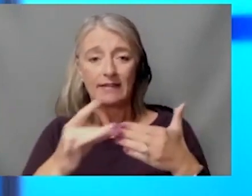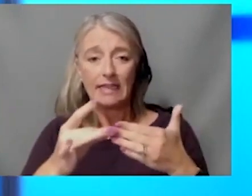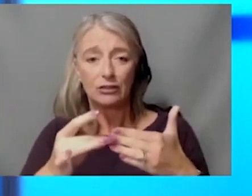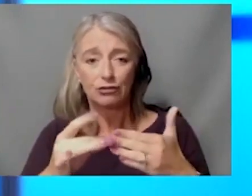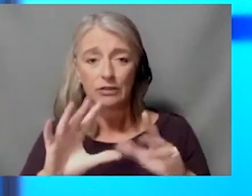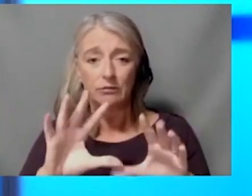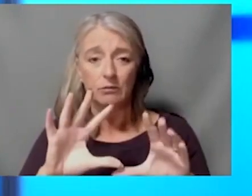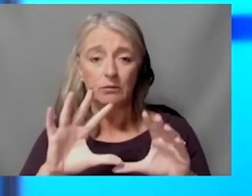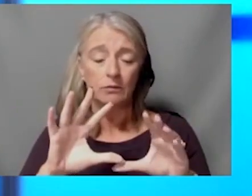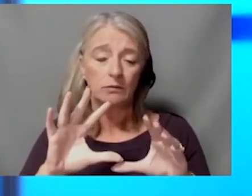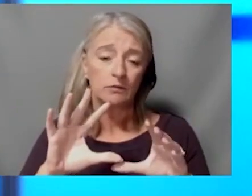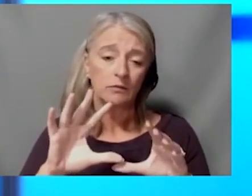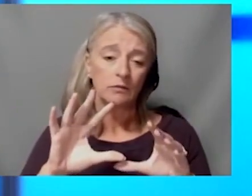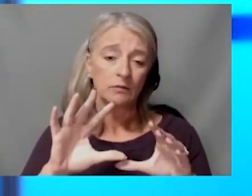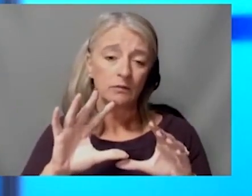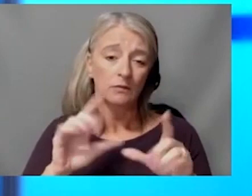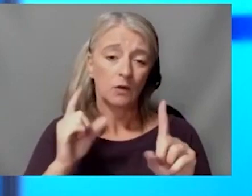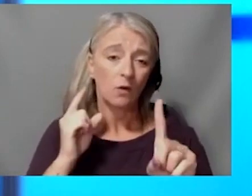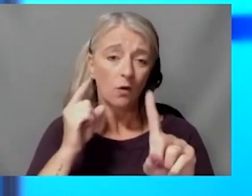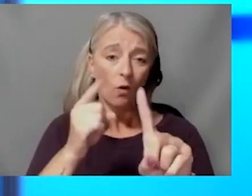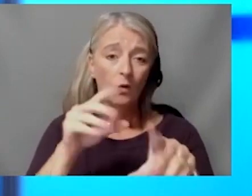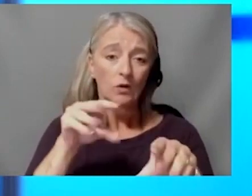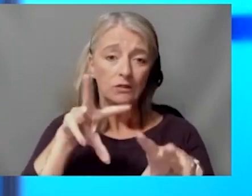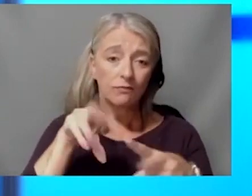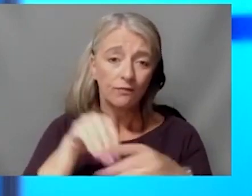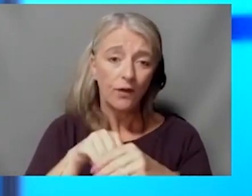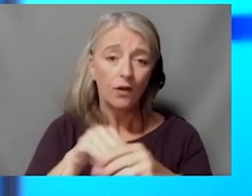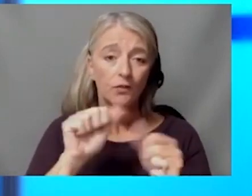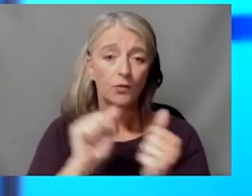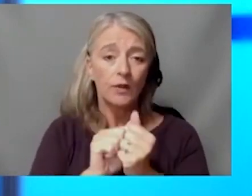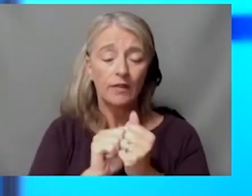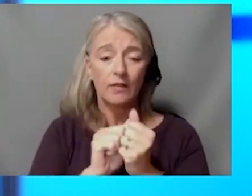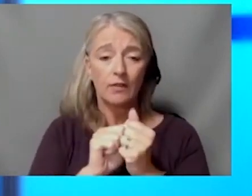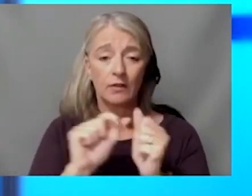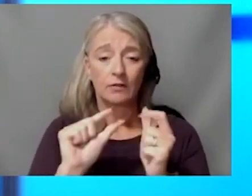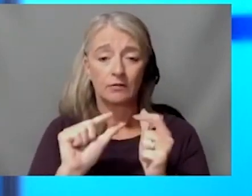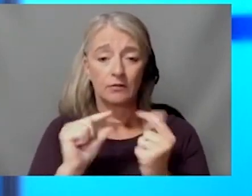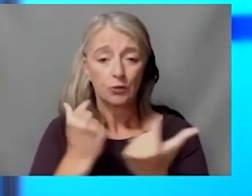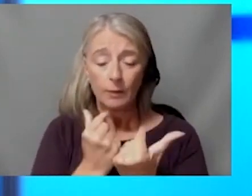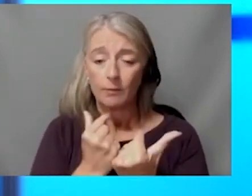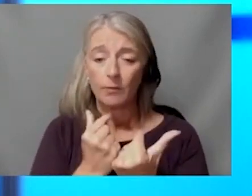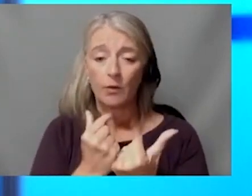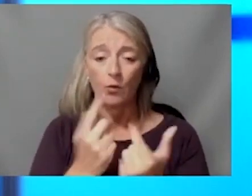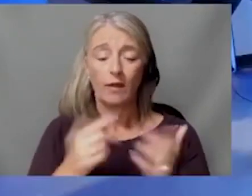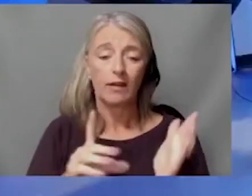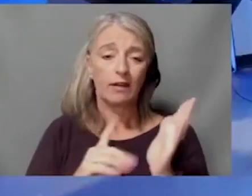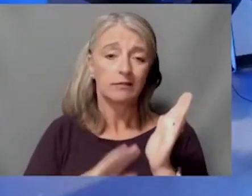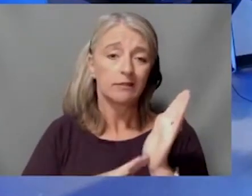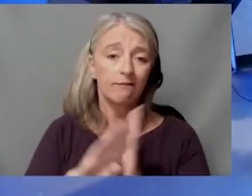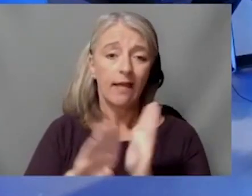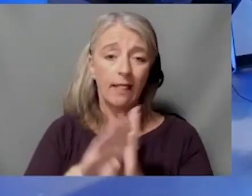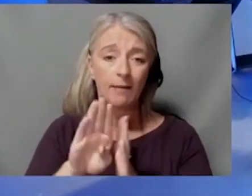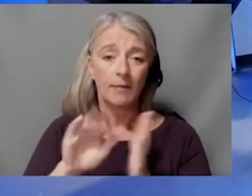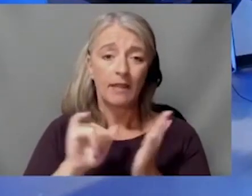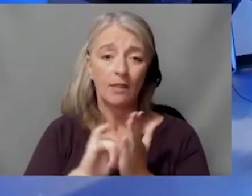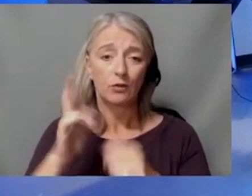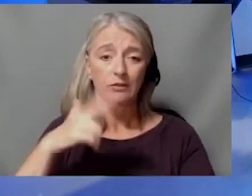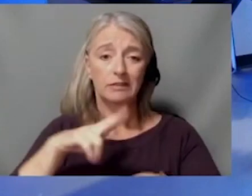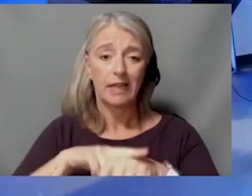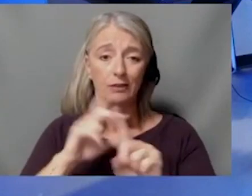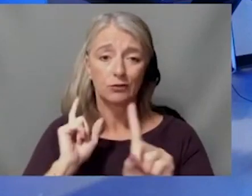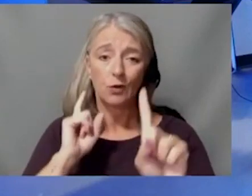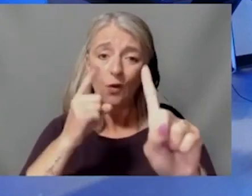that we are designing these national trials and hoping to push that further for patients in the future. So Dr. Jensen, do they take